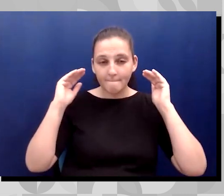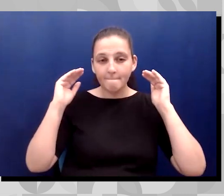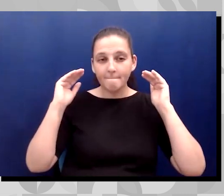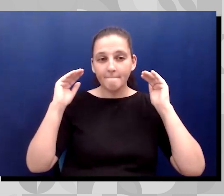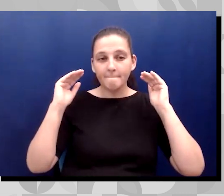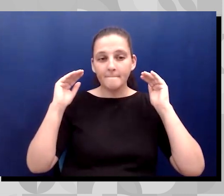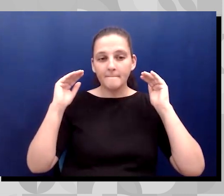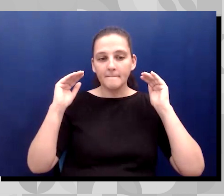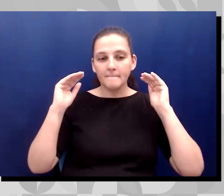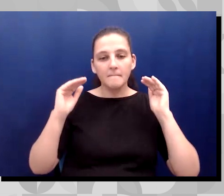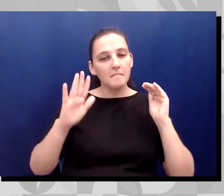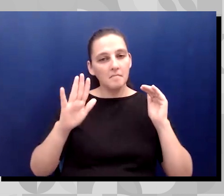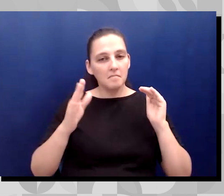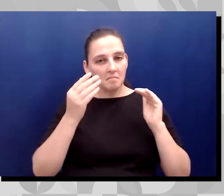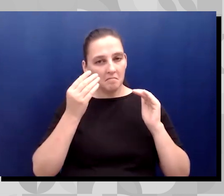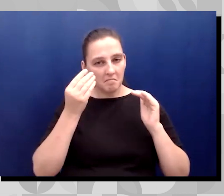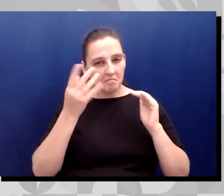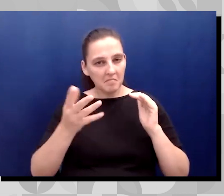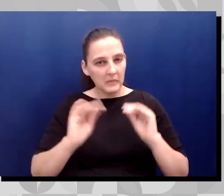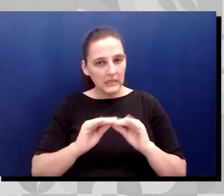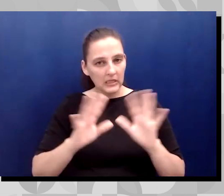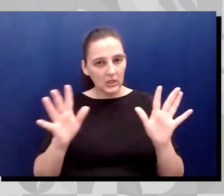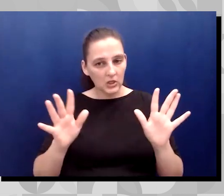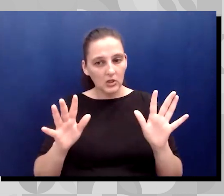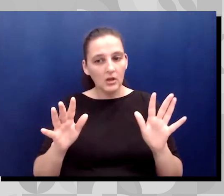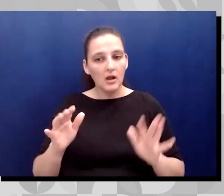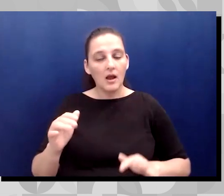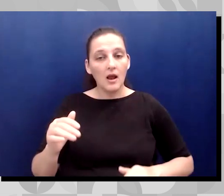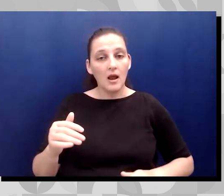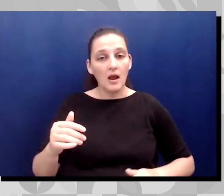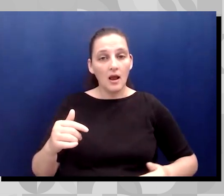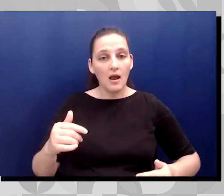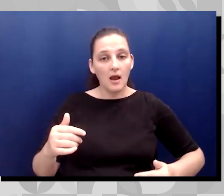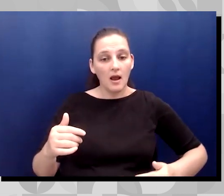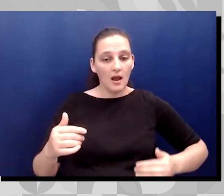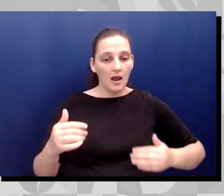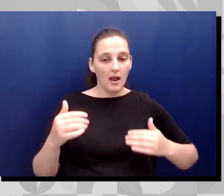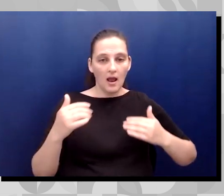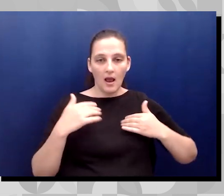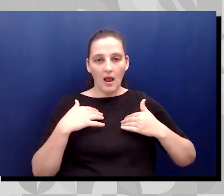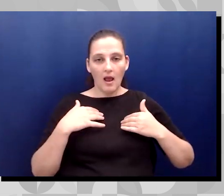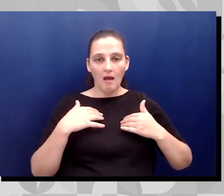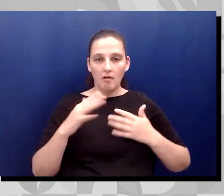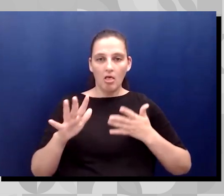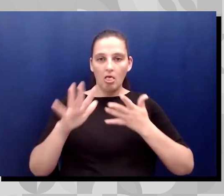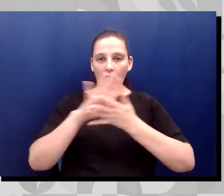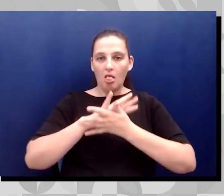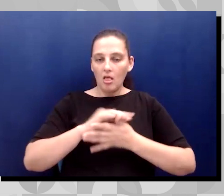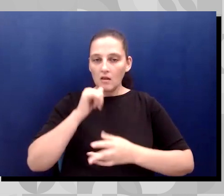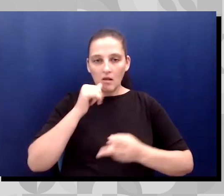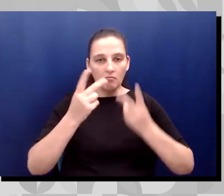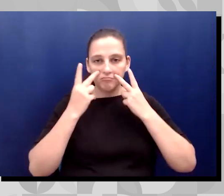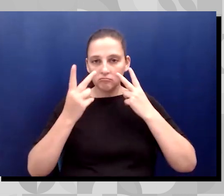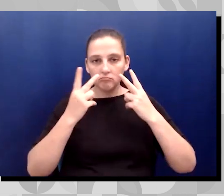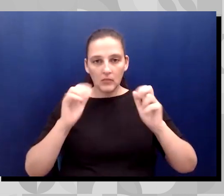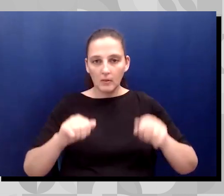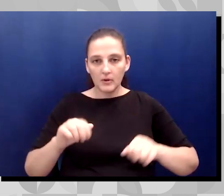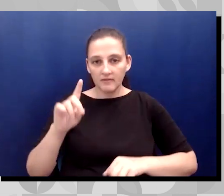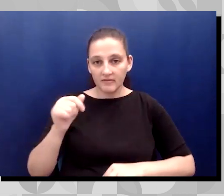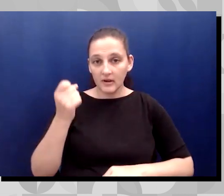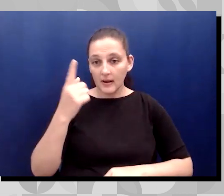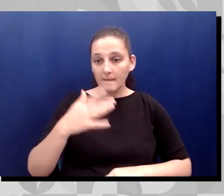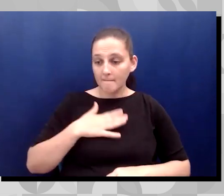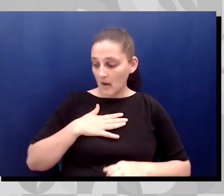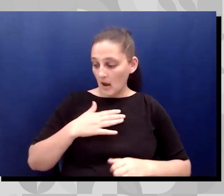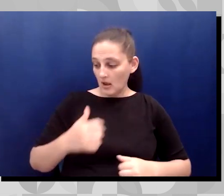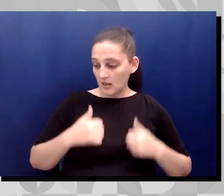I do have an invisible disability in my lived experiences different than a